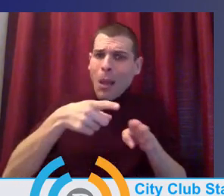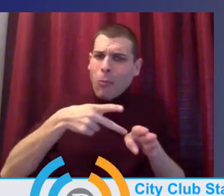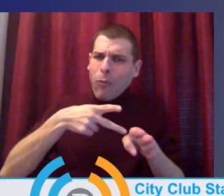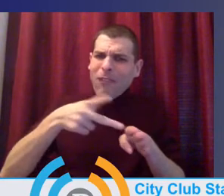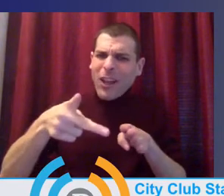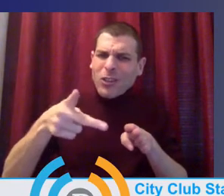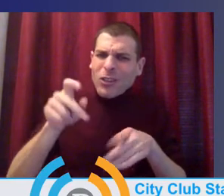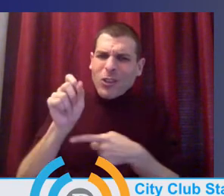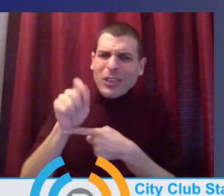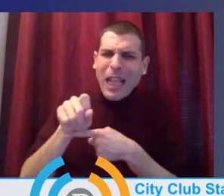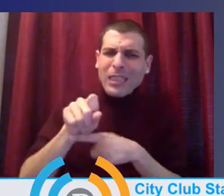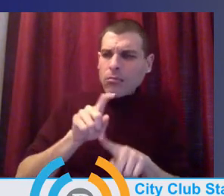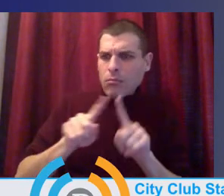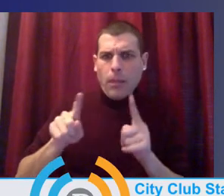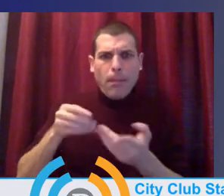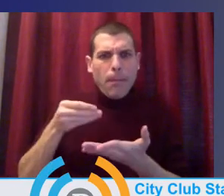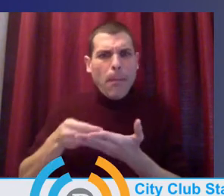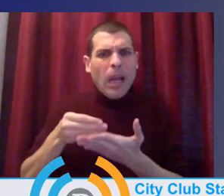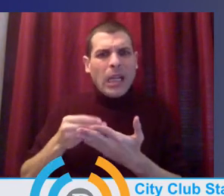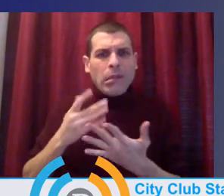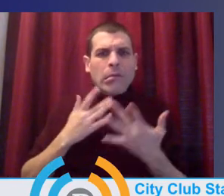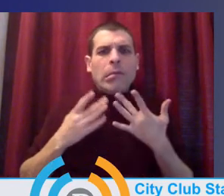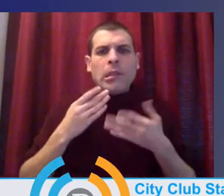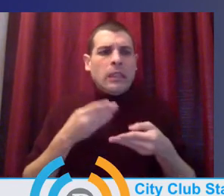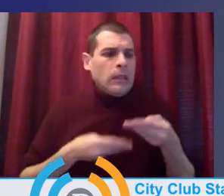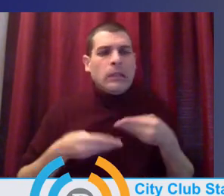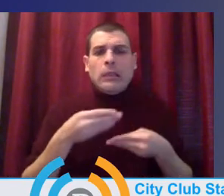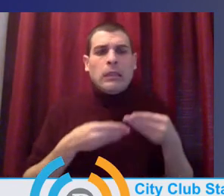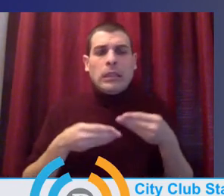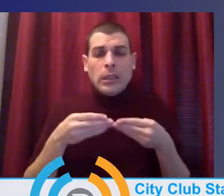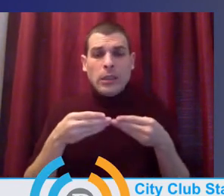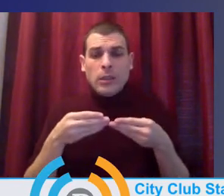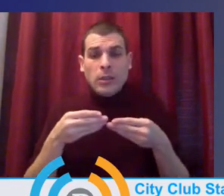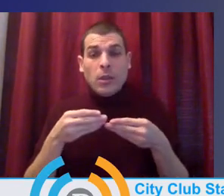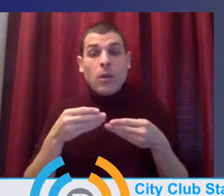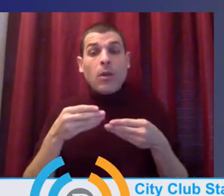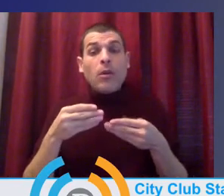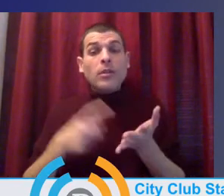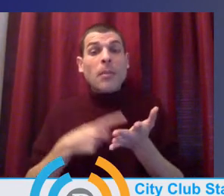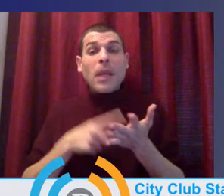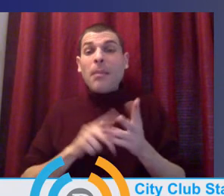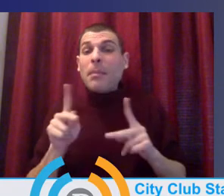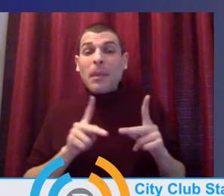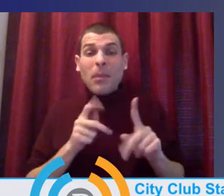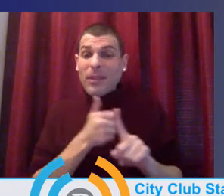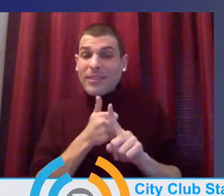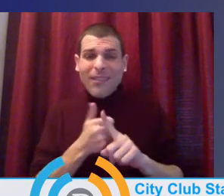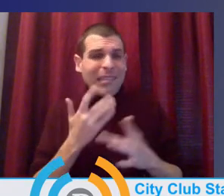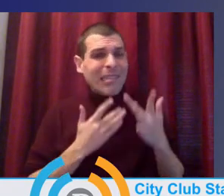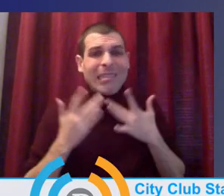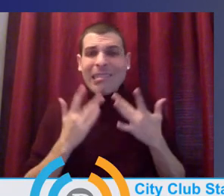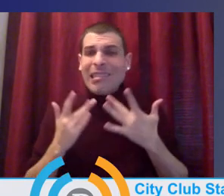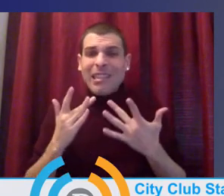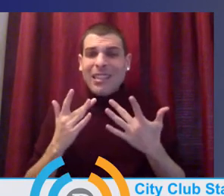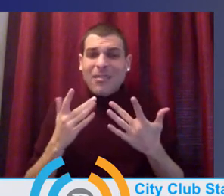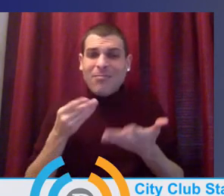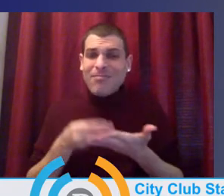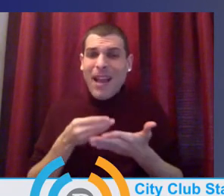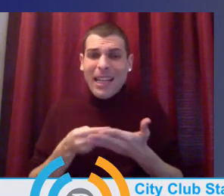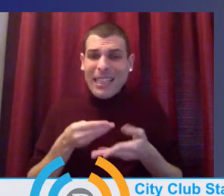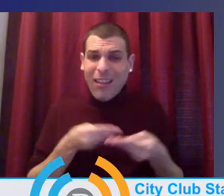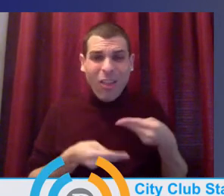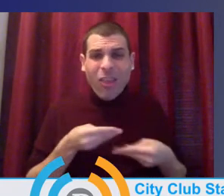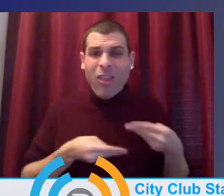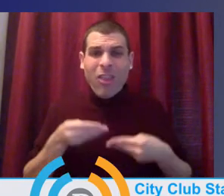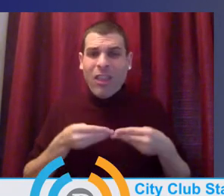that doesn't allow for birth to five educators to often meet their own needs or not be low-income themselves, meet the needs of their families.